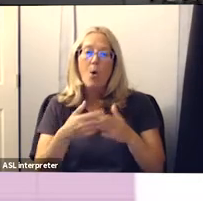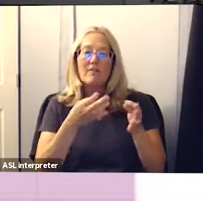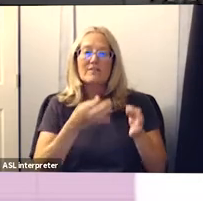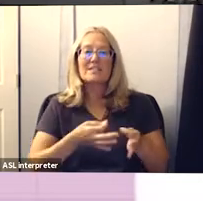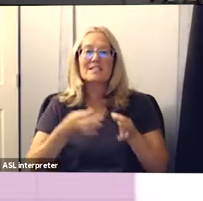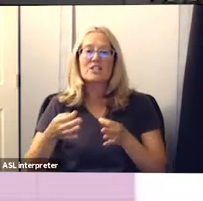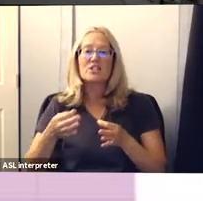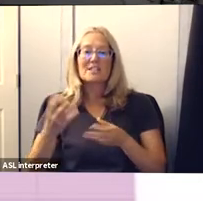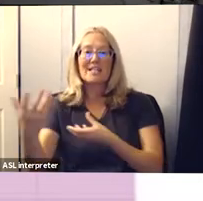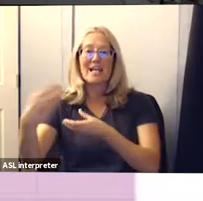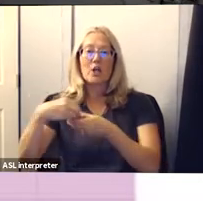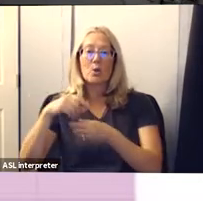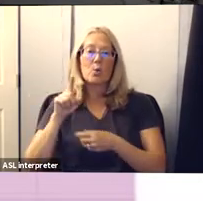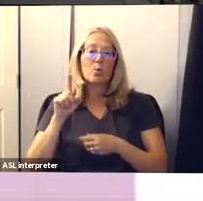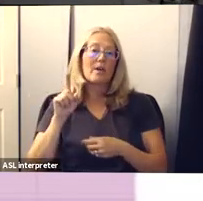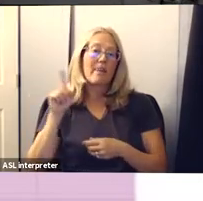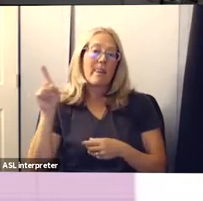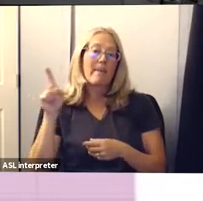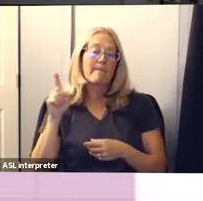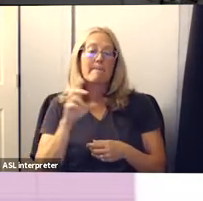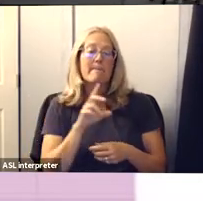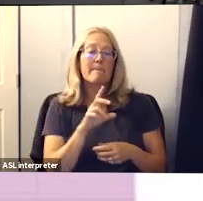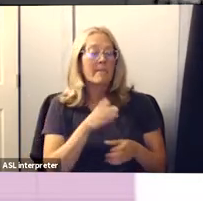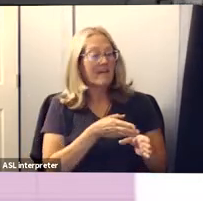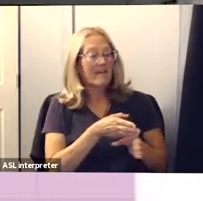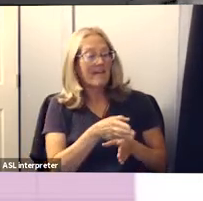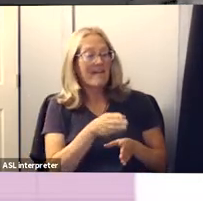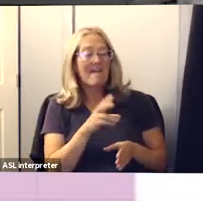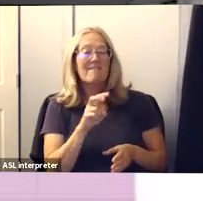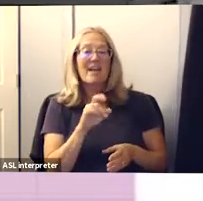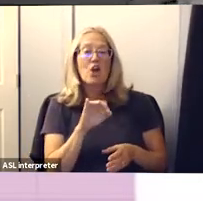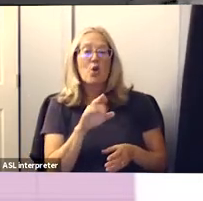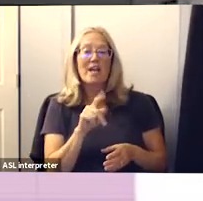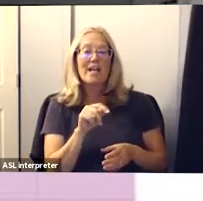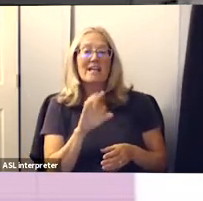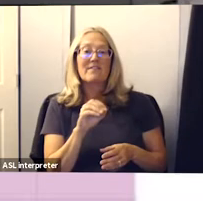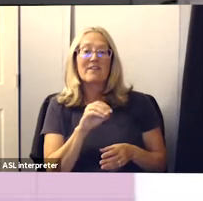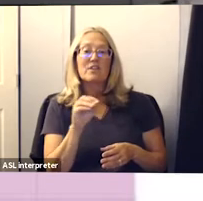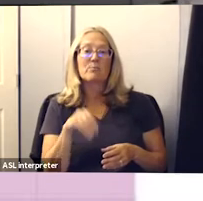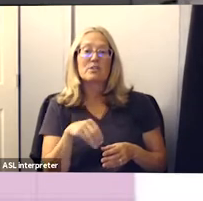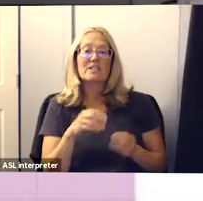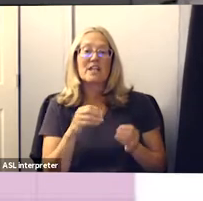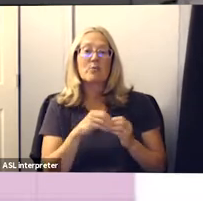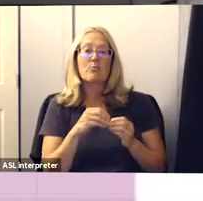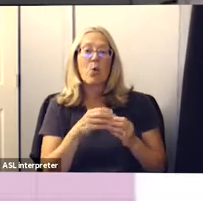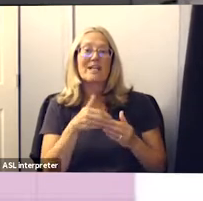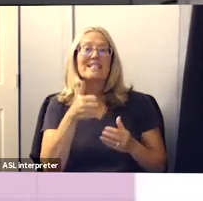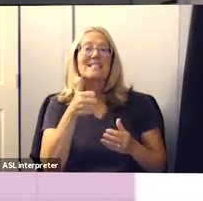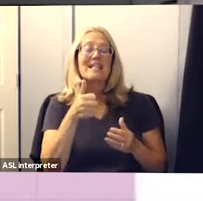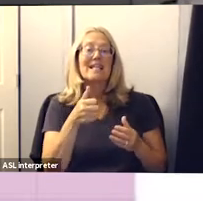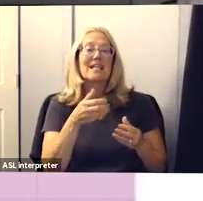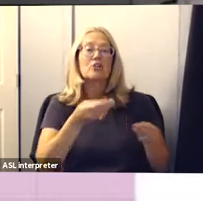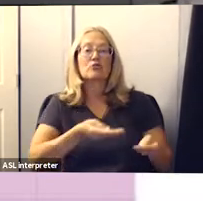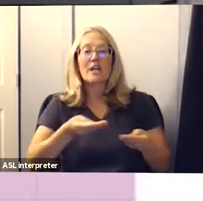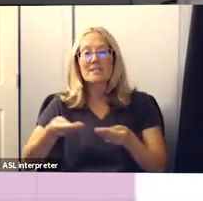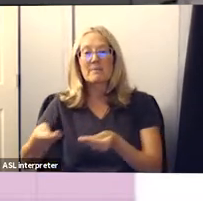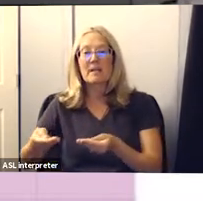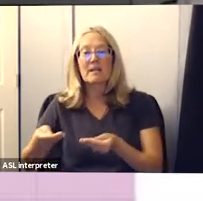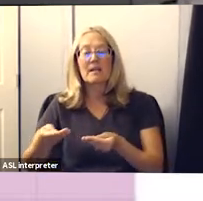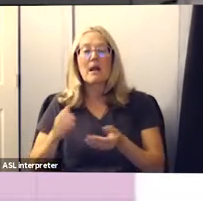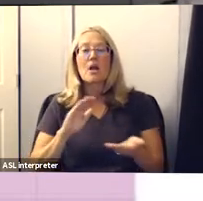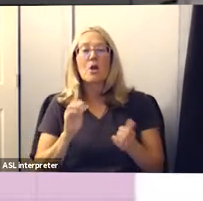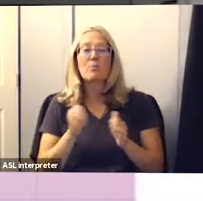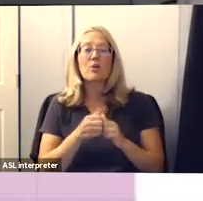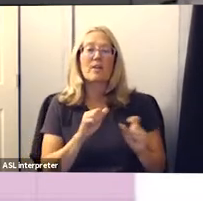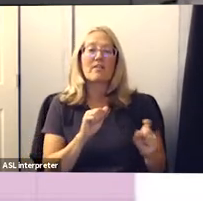the delta variant which is 50 percent more easily transmitted than the alpha variant